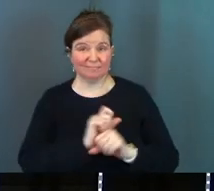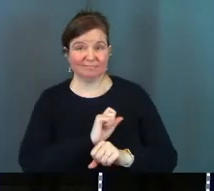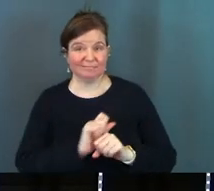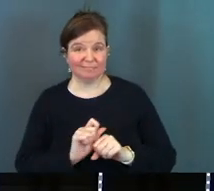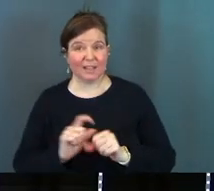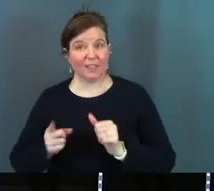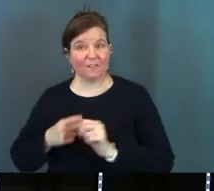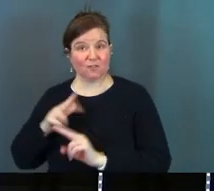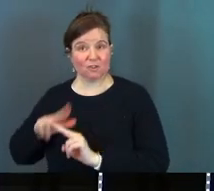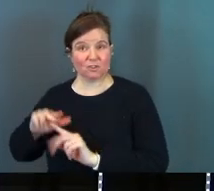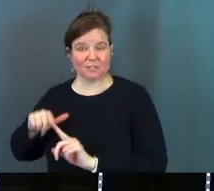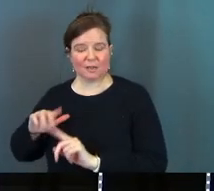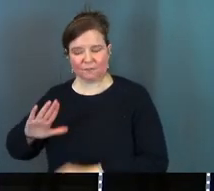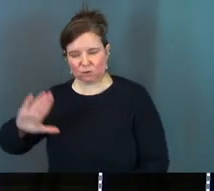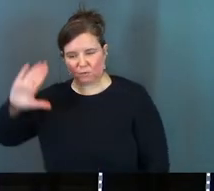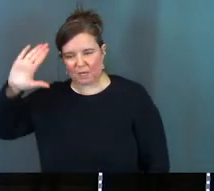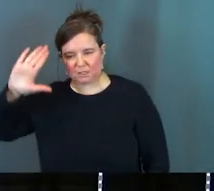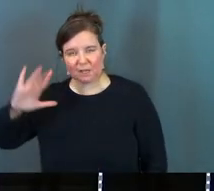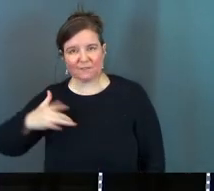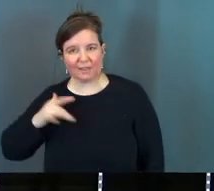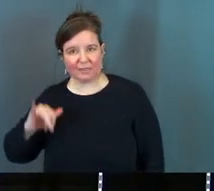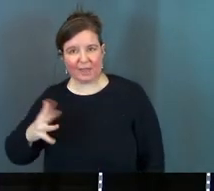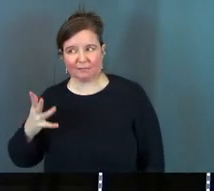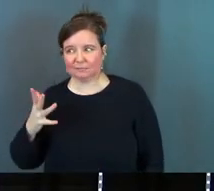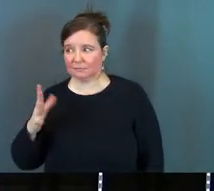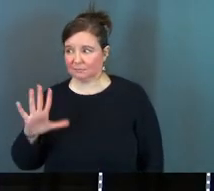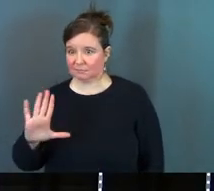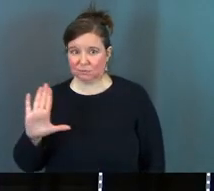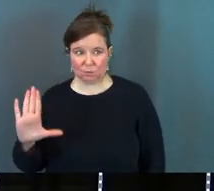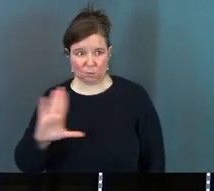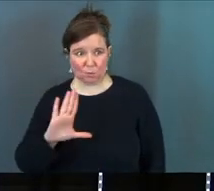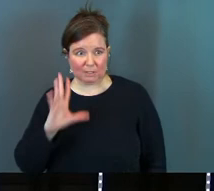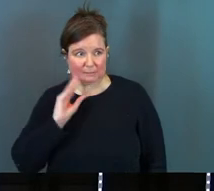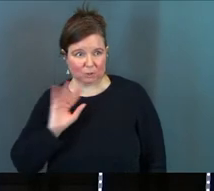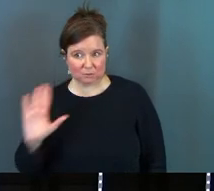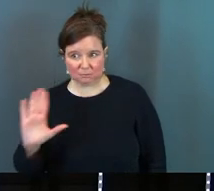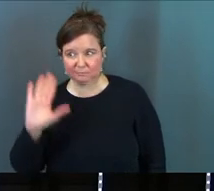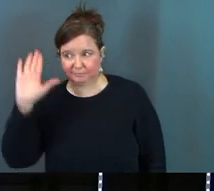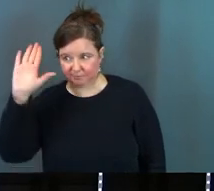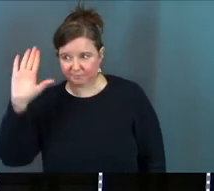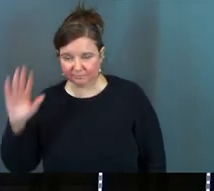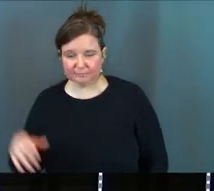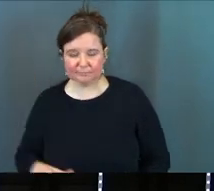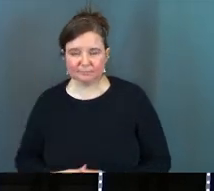you first chairs raise a hand if you want me to pray for you yeah